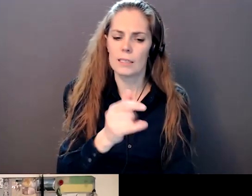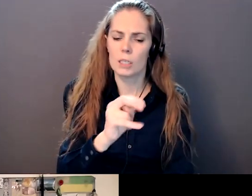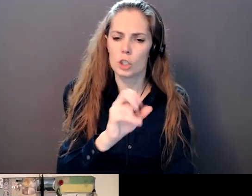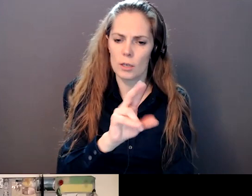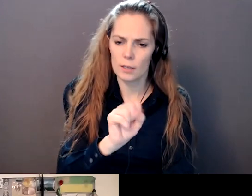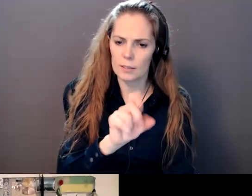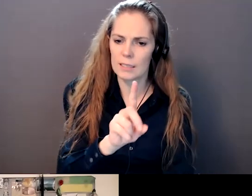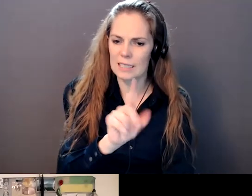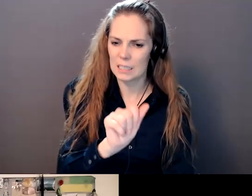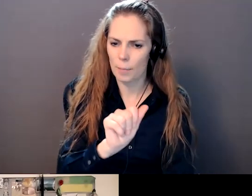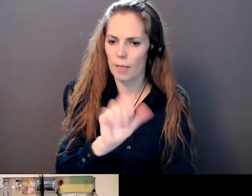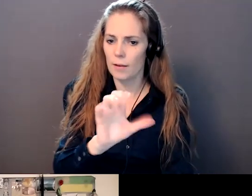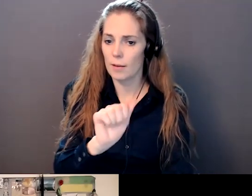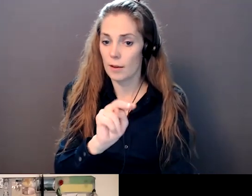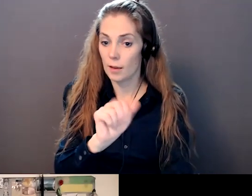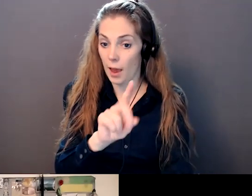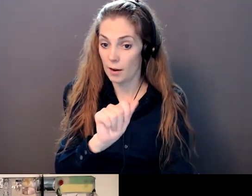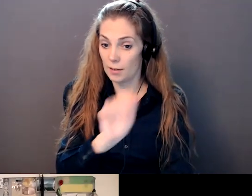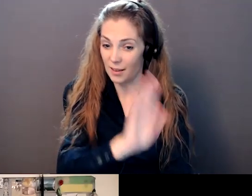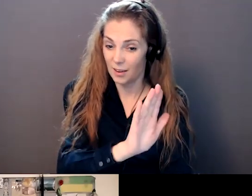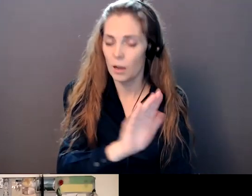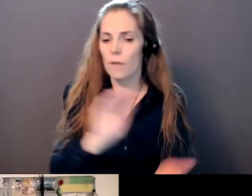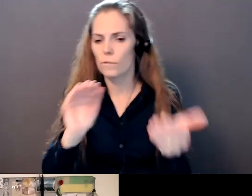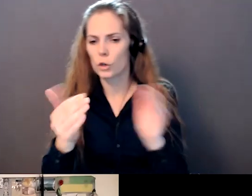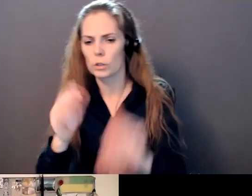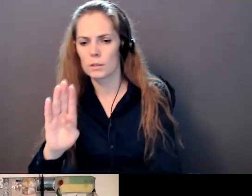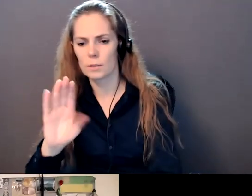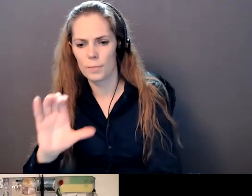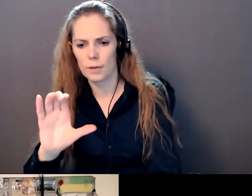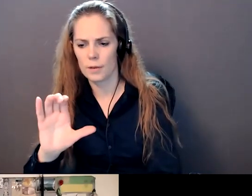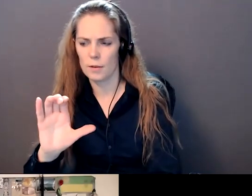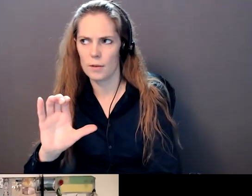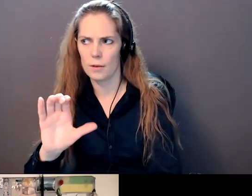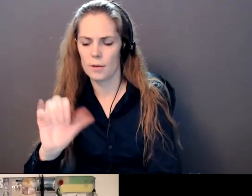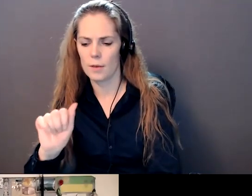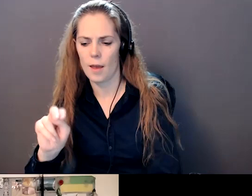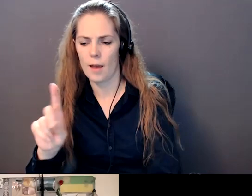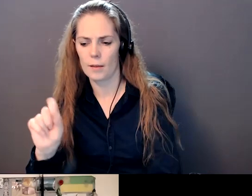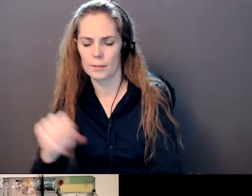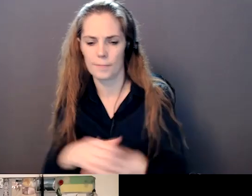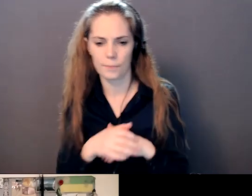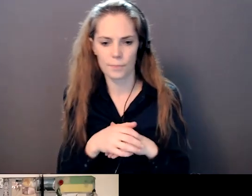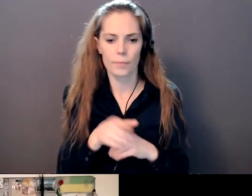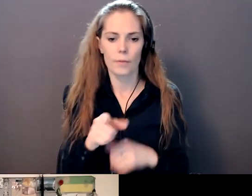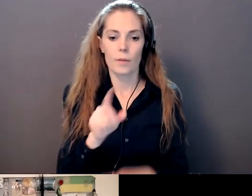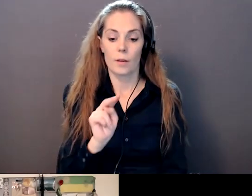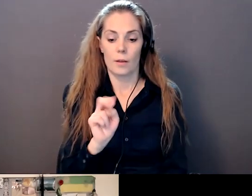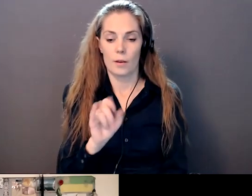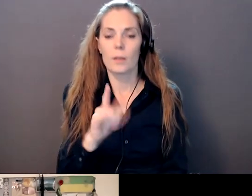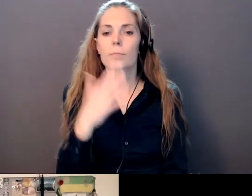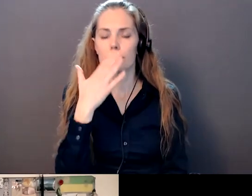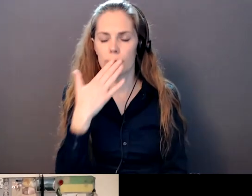So we run. Yeah, thanks, Krista. We run programs both nationally and in BC. So most of our direct